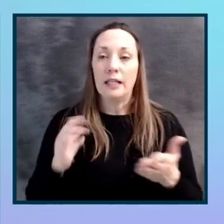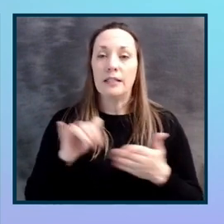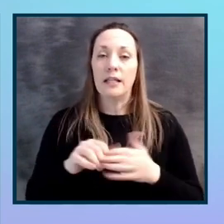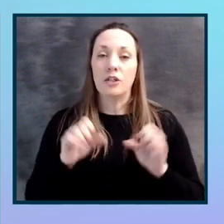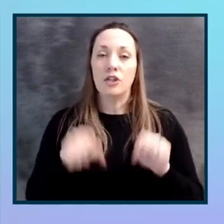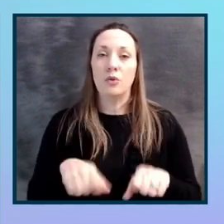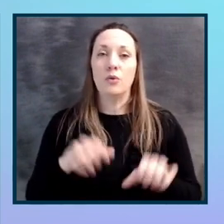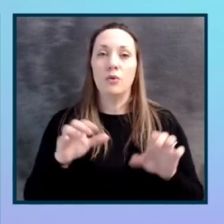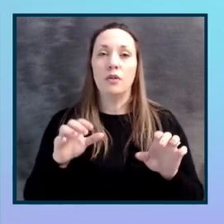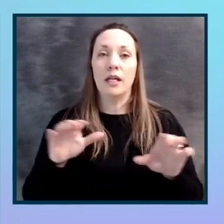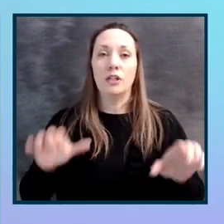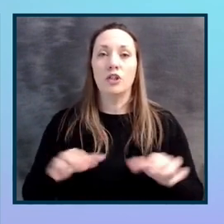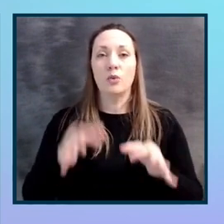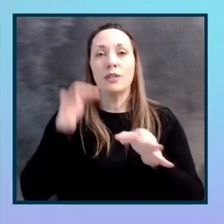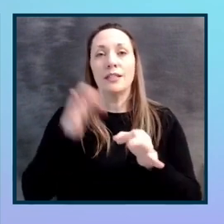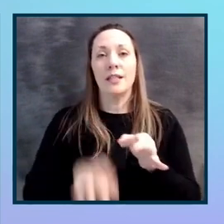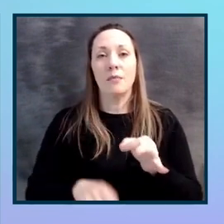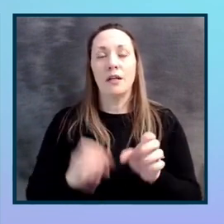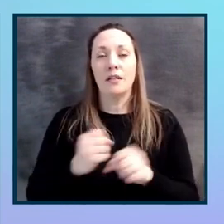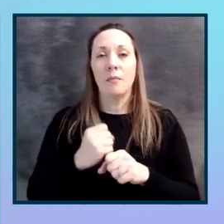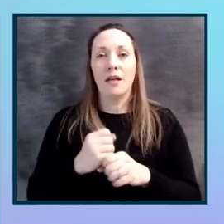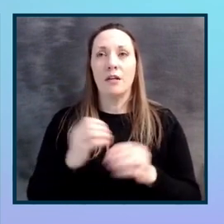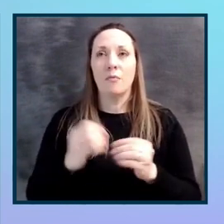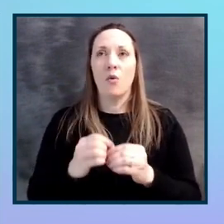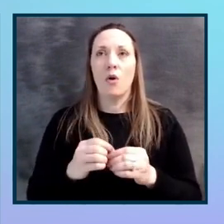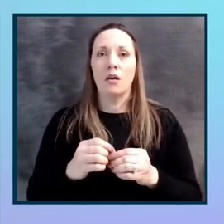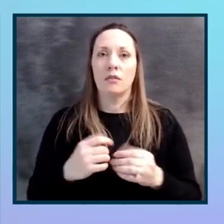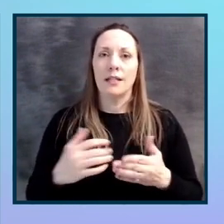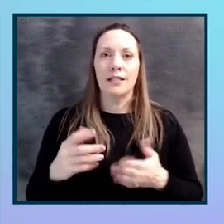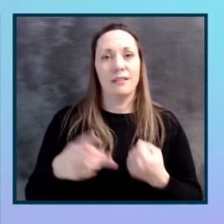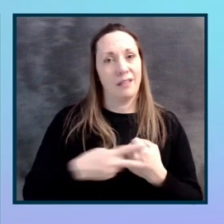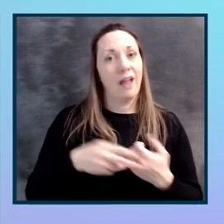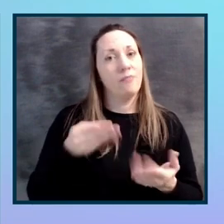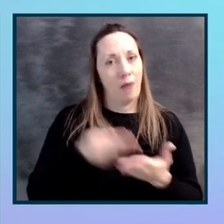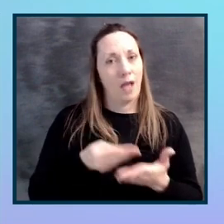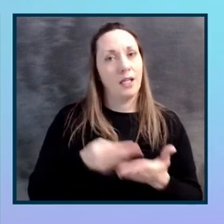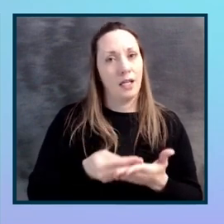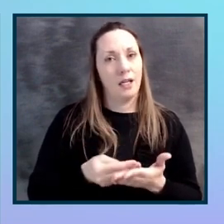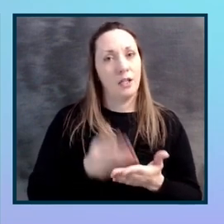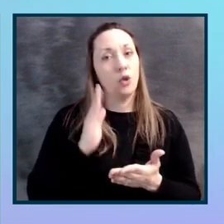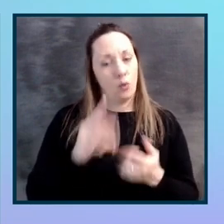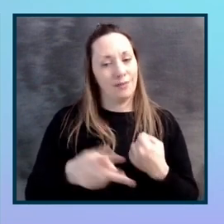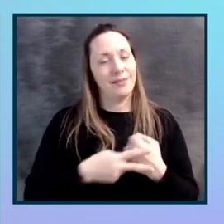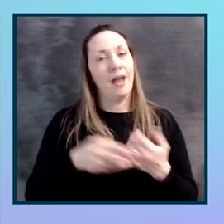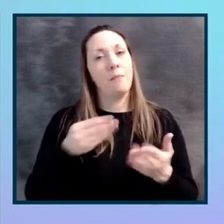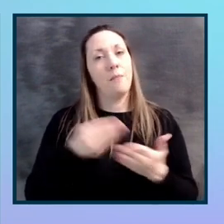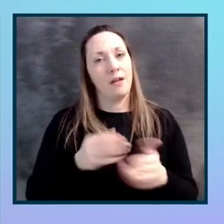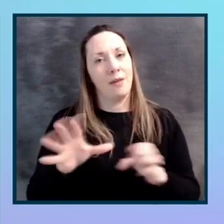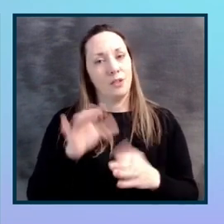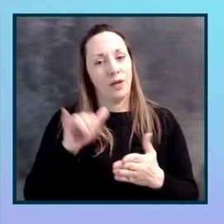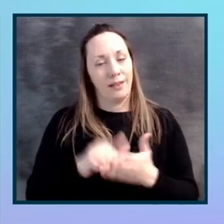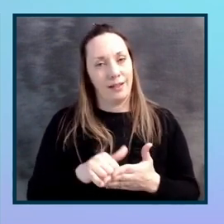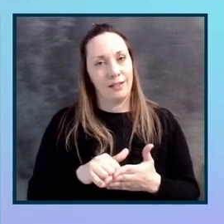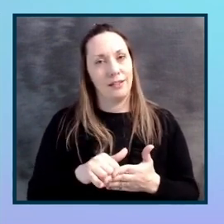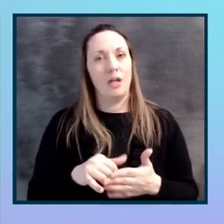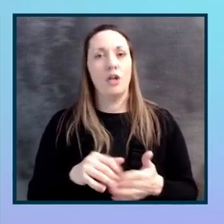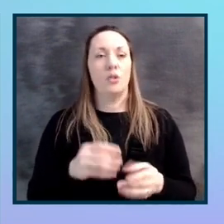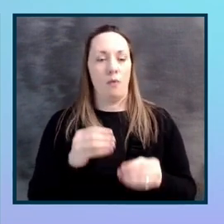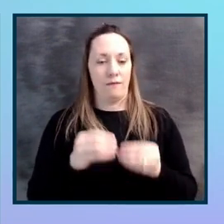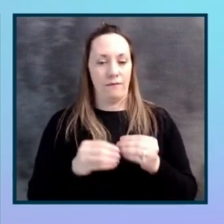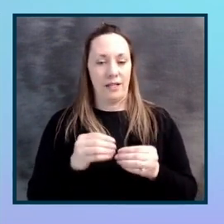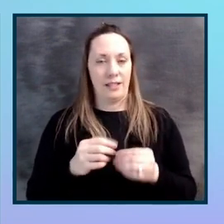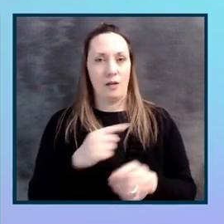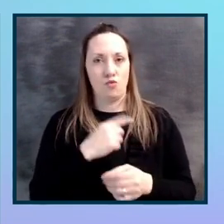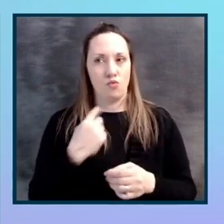simply that are going to make you more cost effective, you are going to save money by doing this, you're going to mitigate any risks that you have around